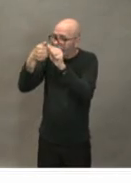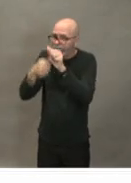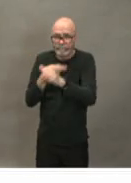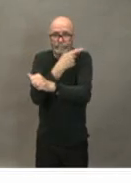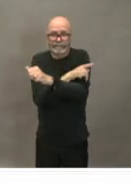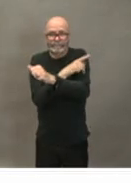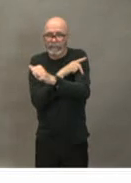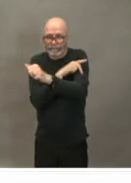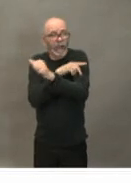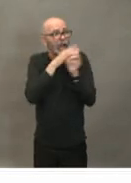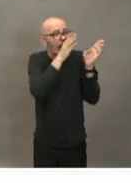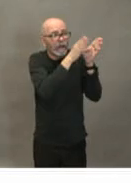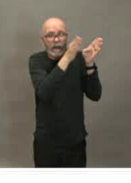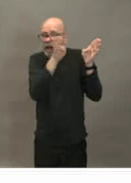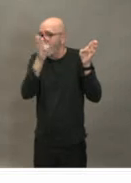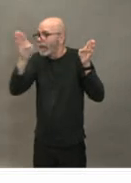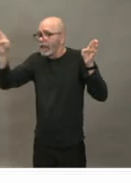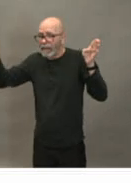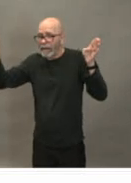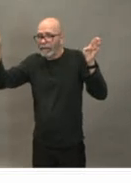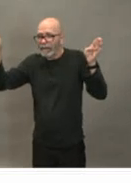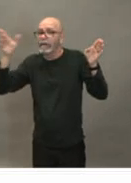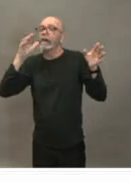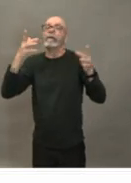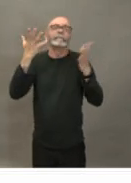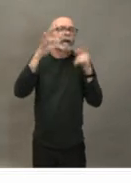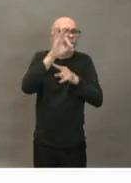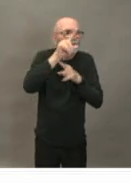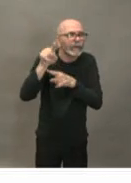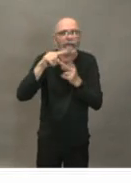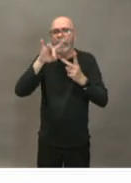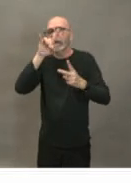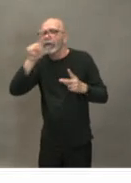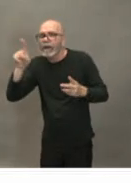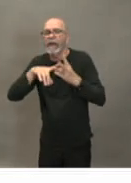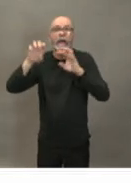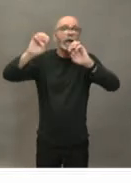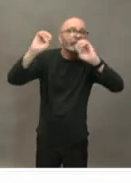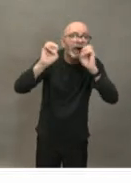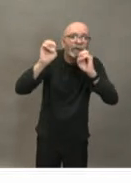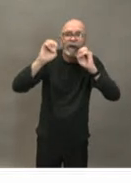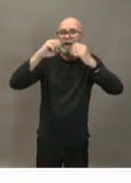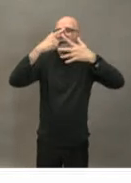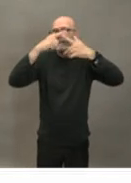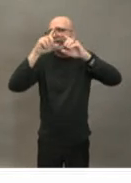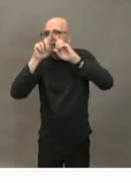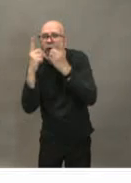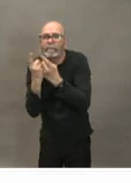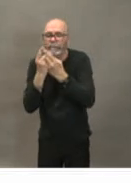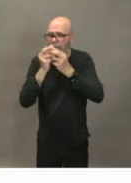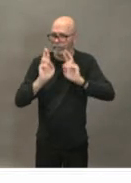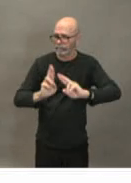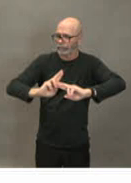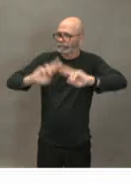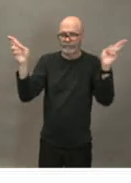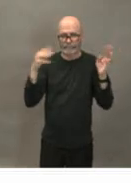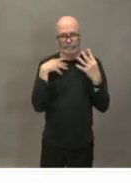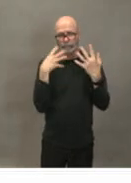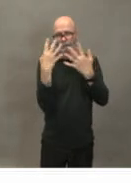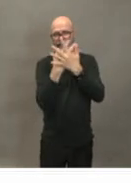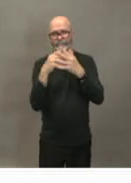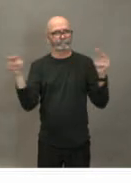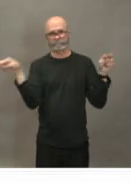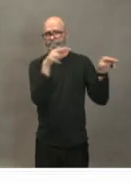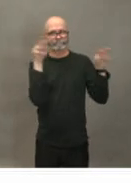911 primary care emergency departments all have been using screening tools that all been based on people who